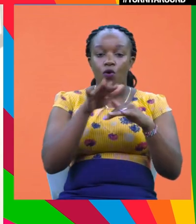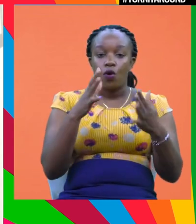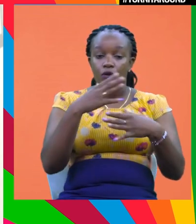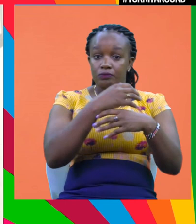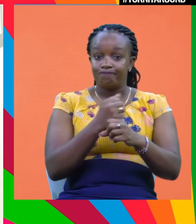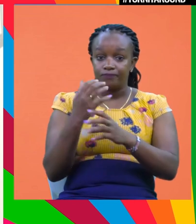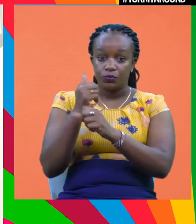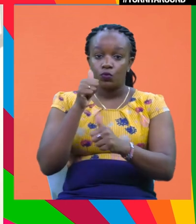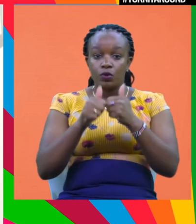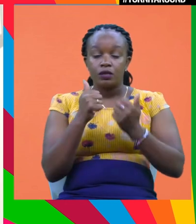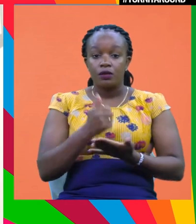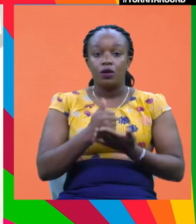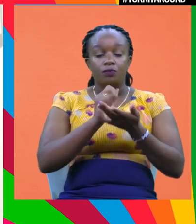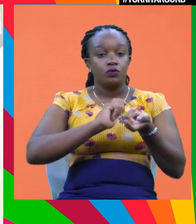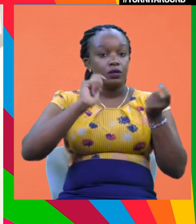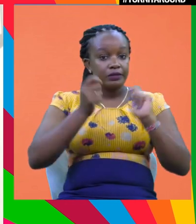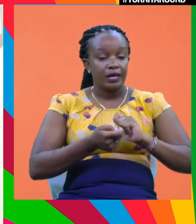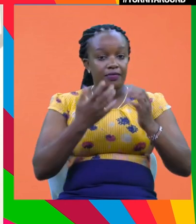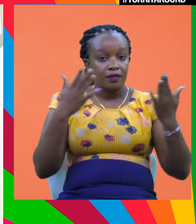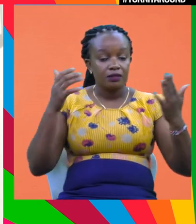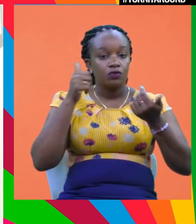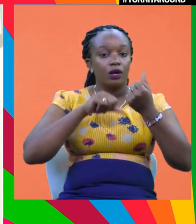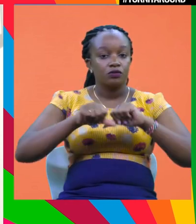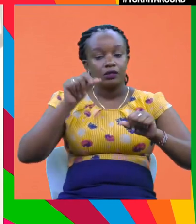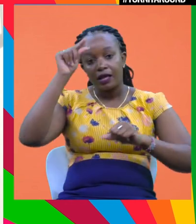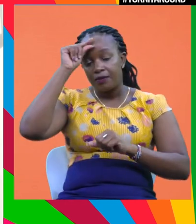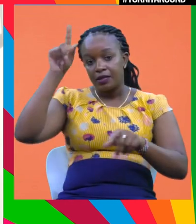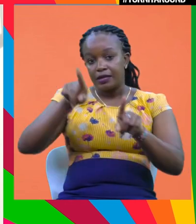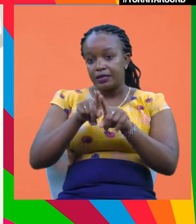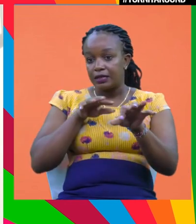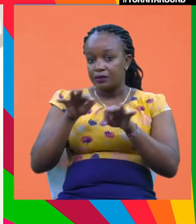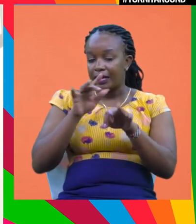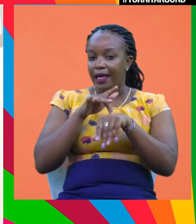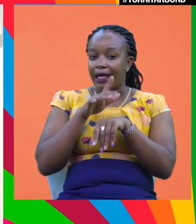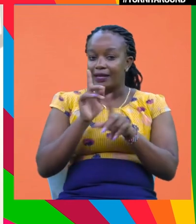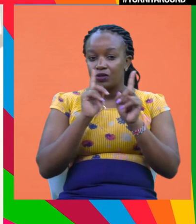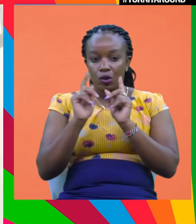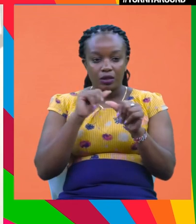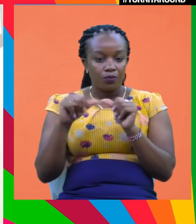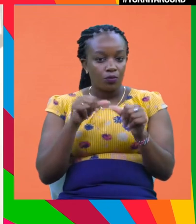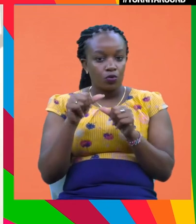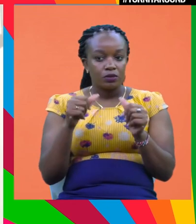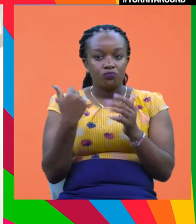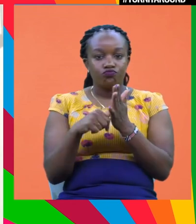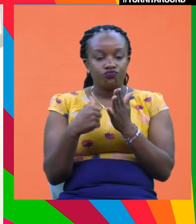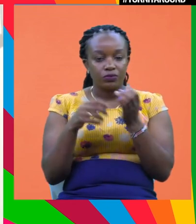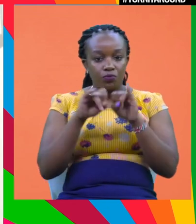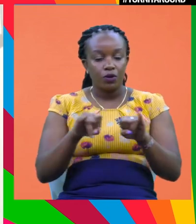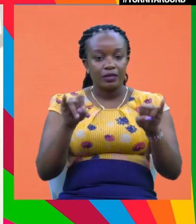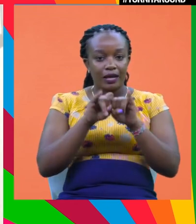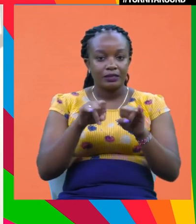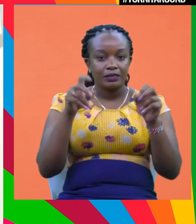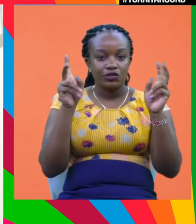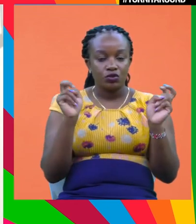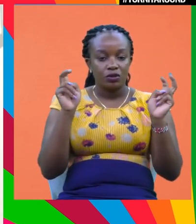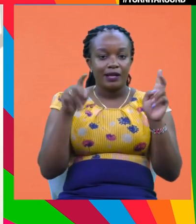Um, it really helps to try and change them and move in the right direction. Governments, as I mentioned earlier, talked about carbon pricing and how important that is.